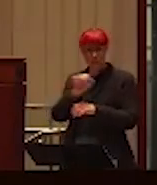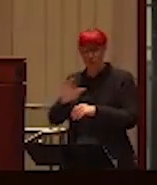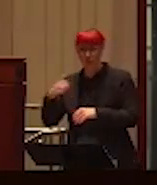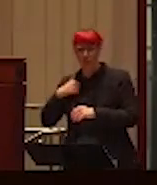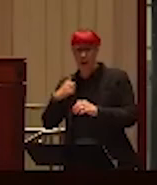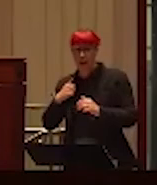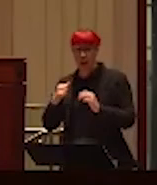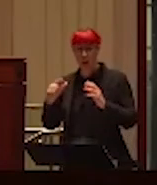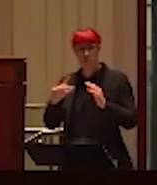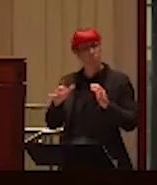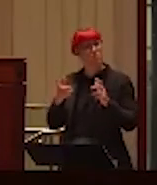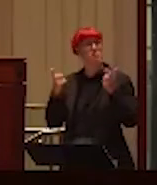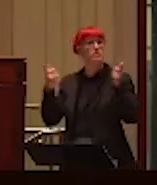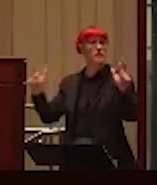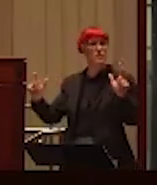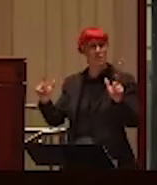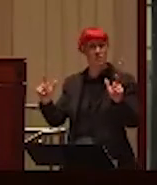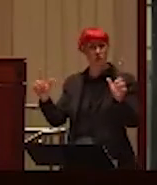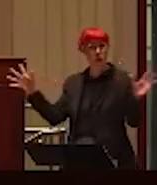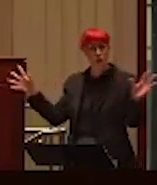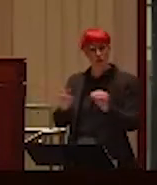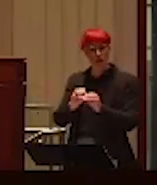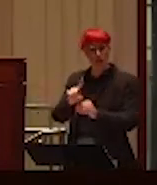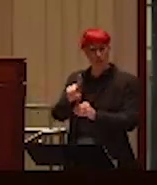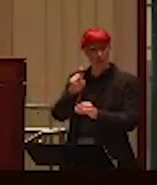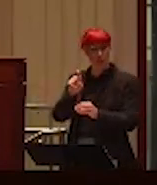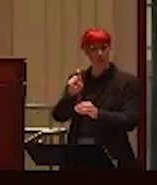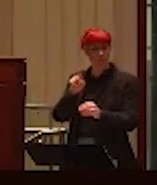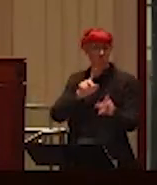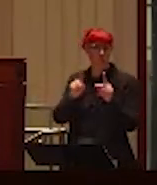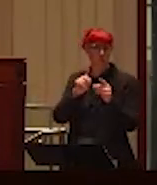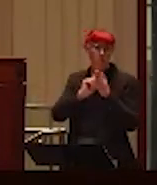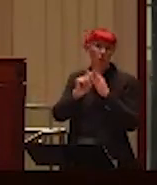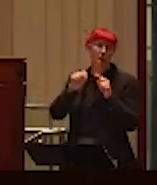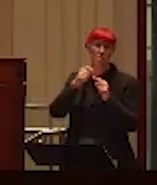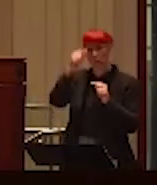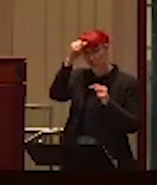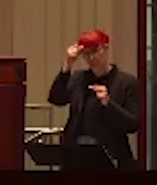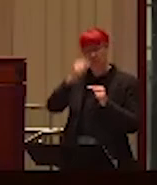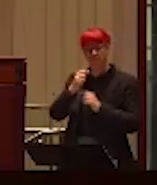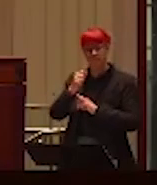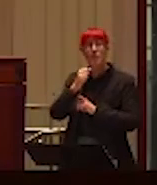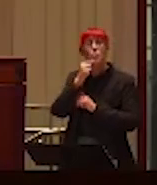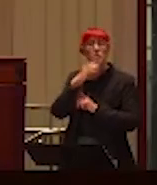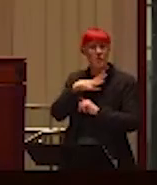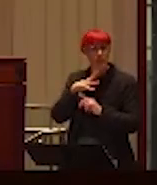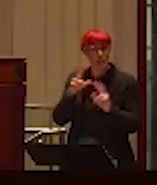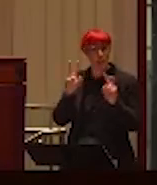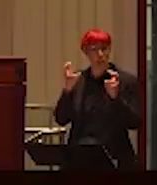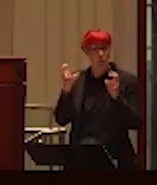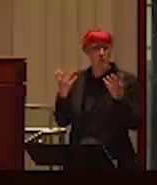So, I, that would make it about a hundred people writing about women's issues in Canada. Not all women, actually. Um,